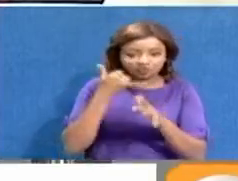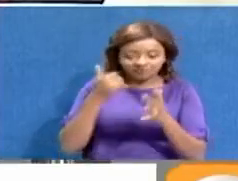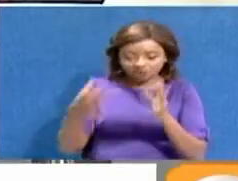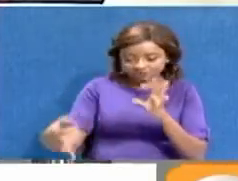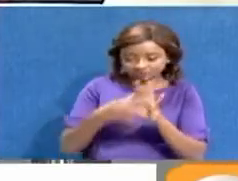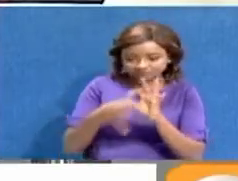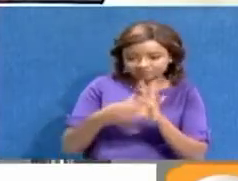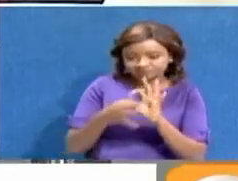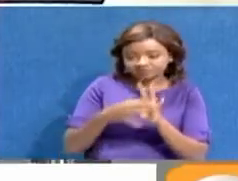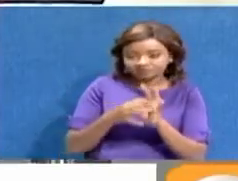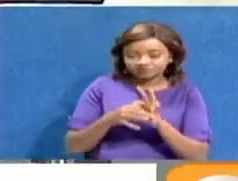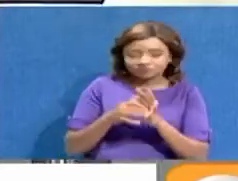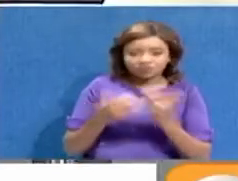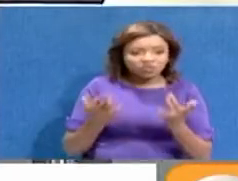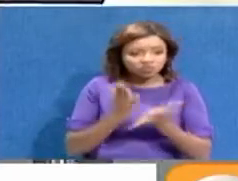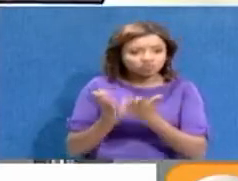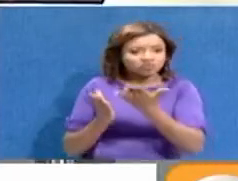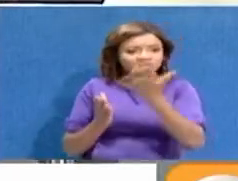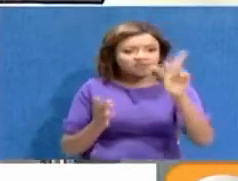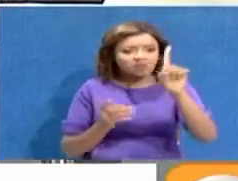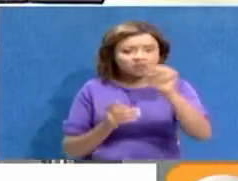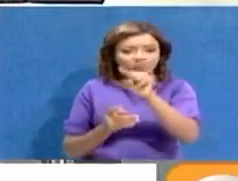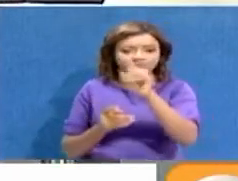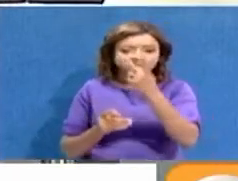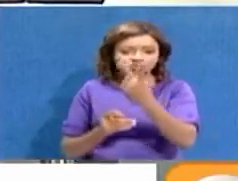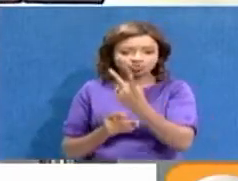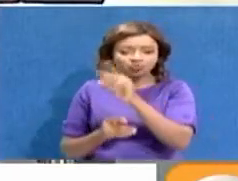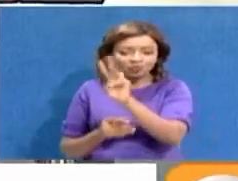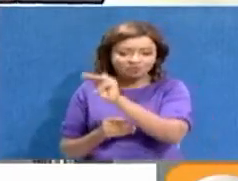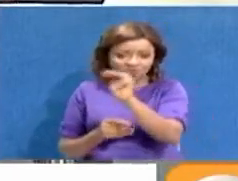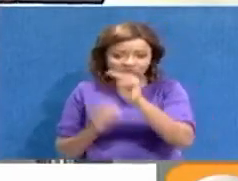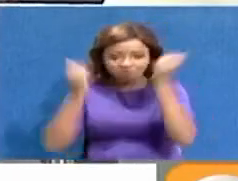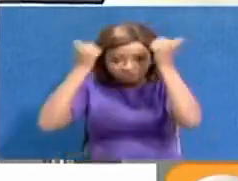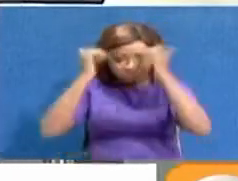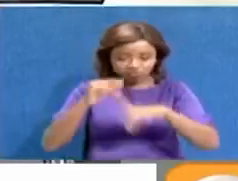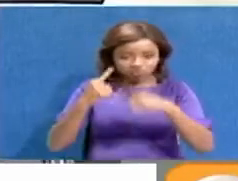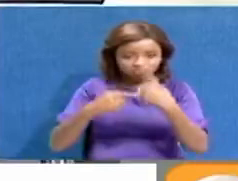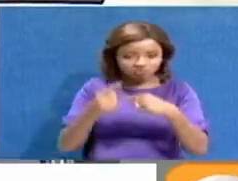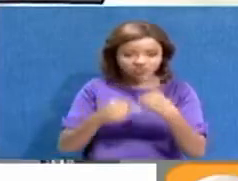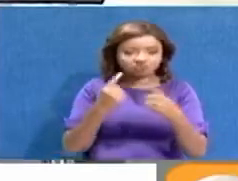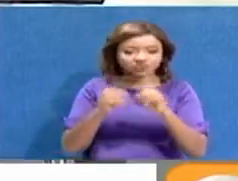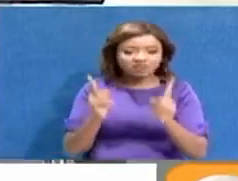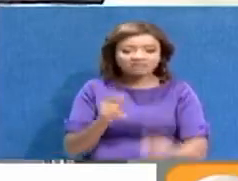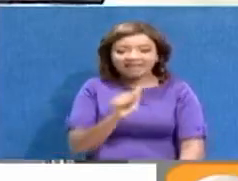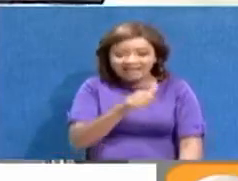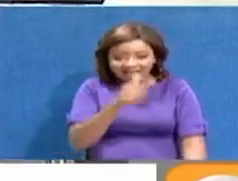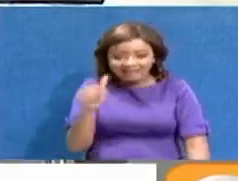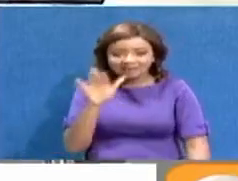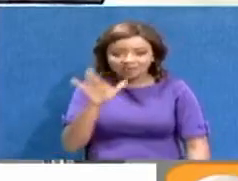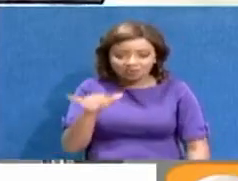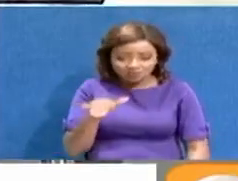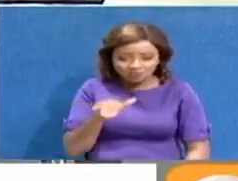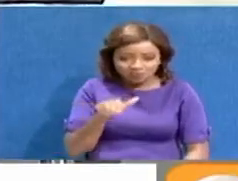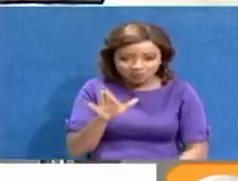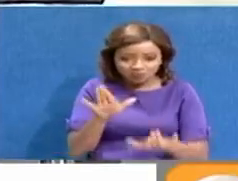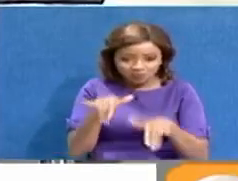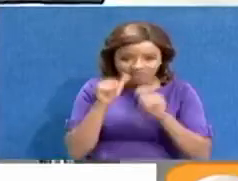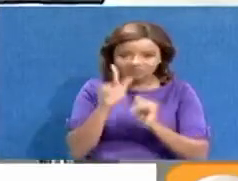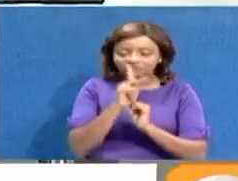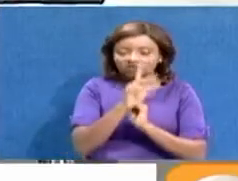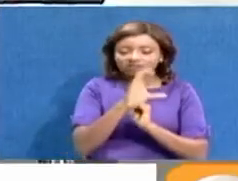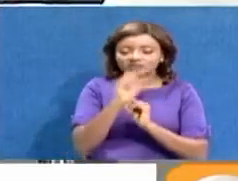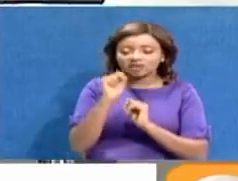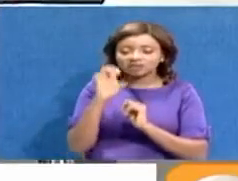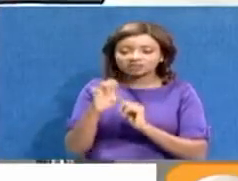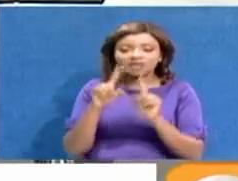is on as the 1.2 million candidates embark on the three-day KCP exams with others awaiting the KCAC papers in the